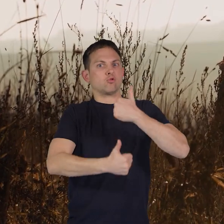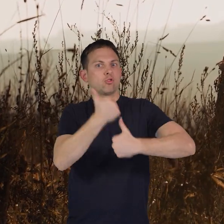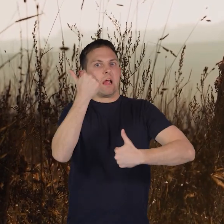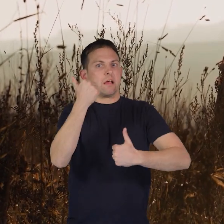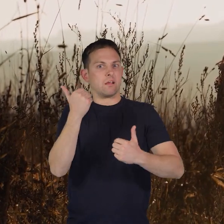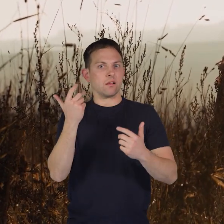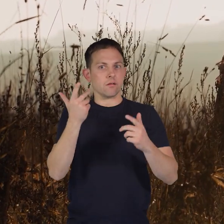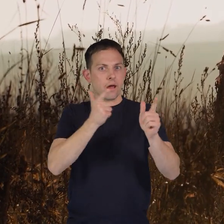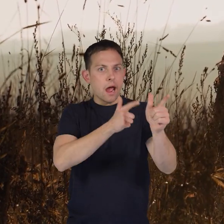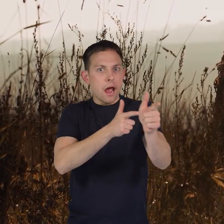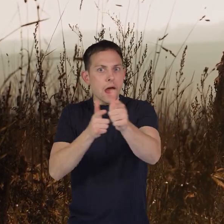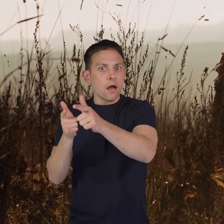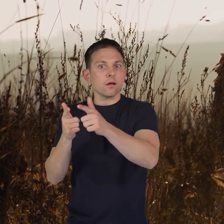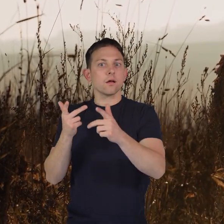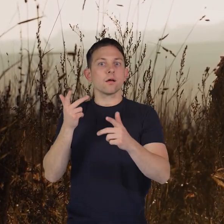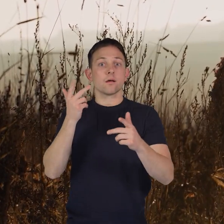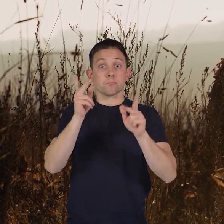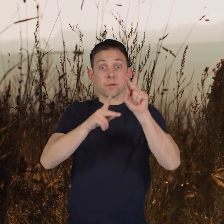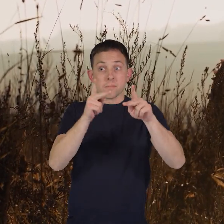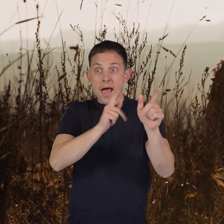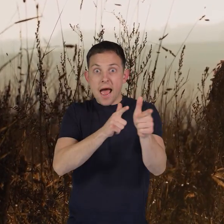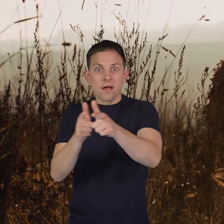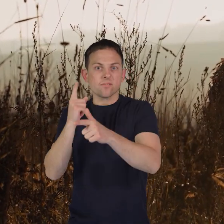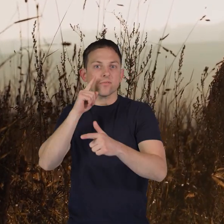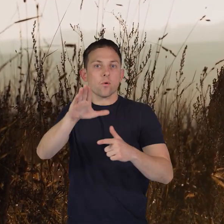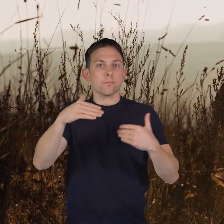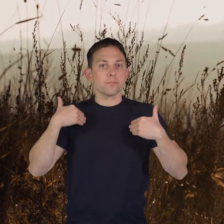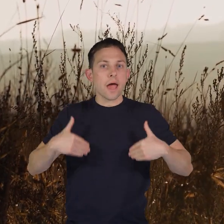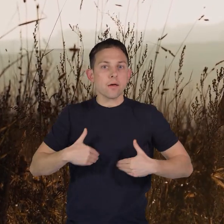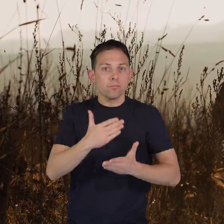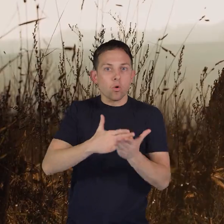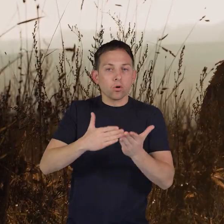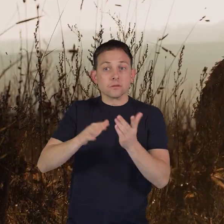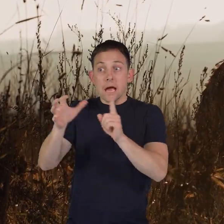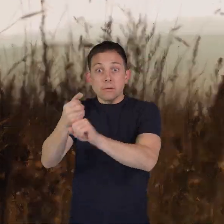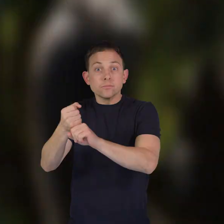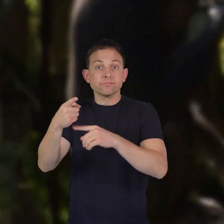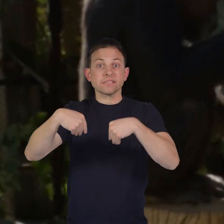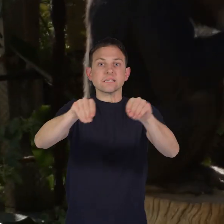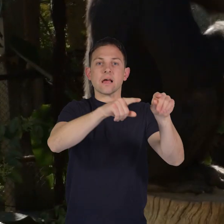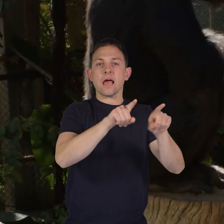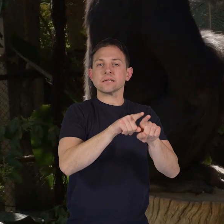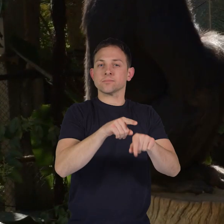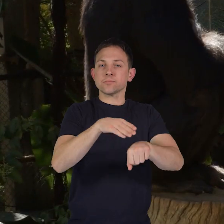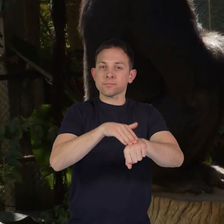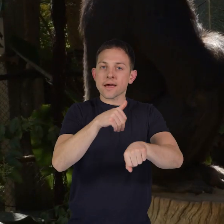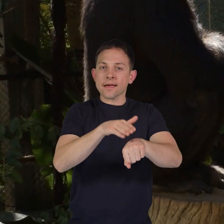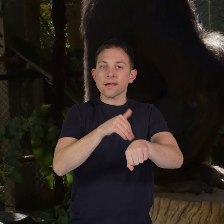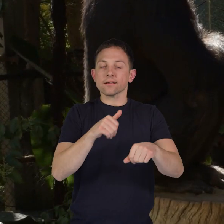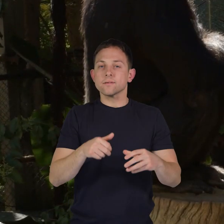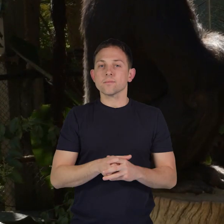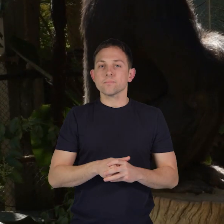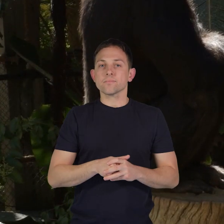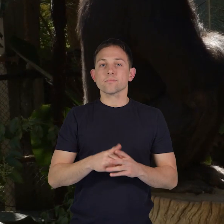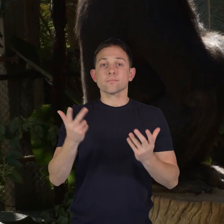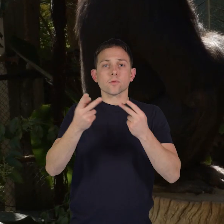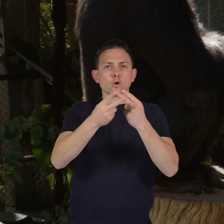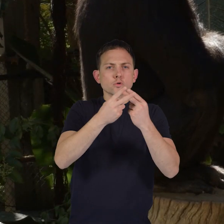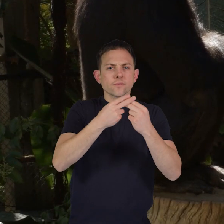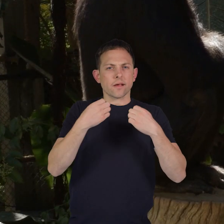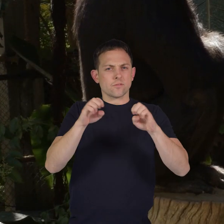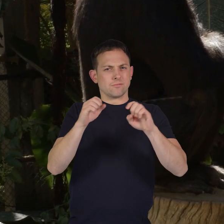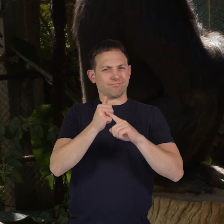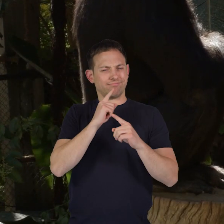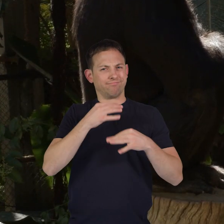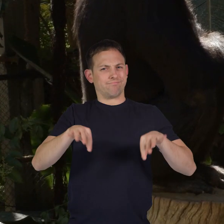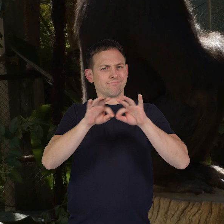which is when people hunt them for their body parts or capture them to sell as pets conservation efforts are essential to protecting